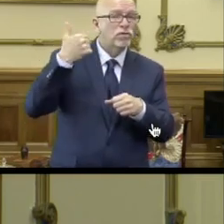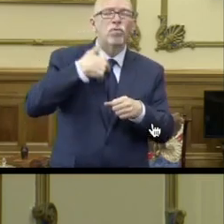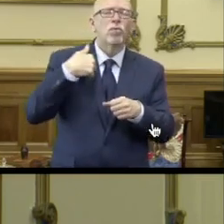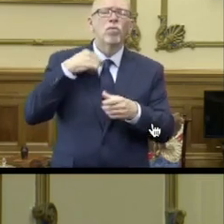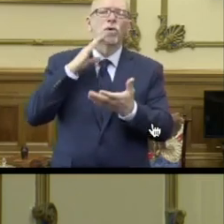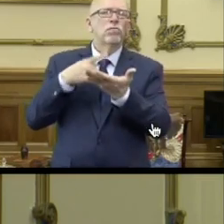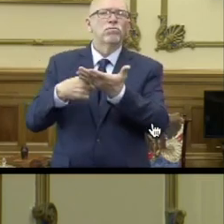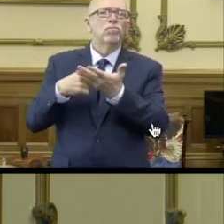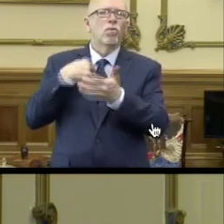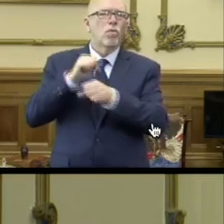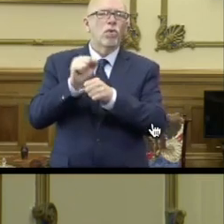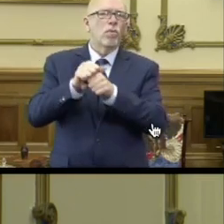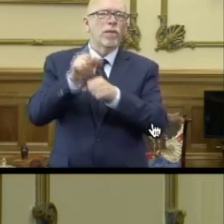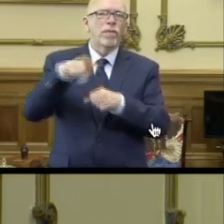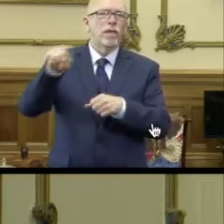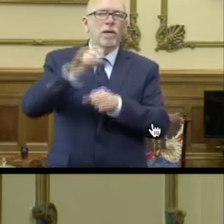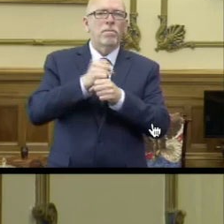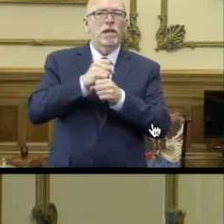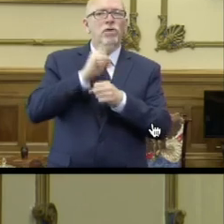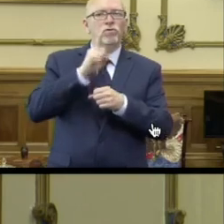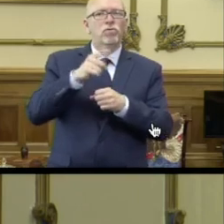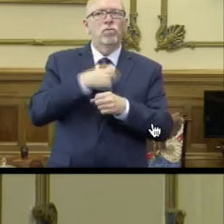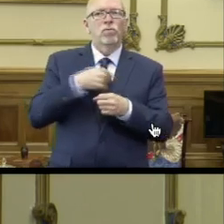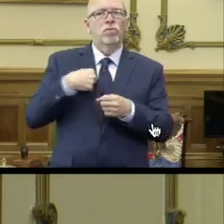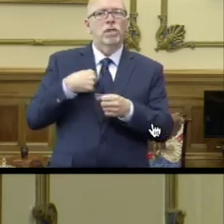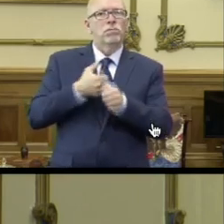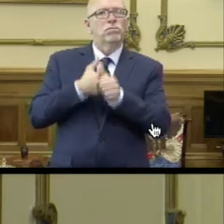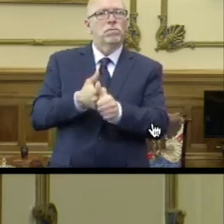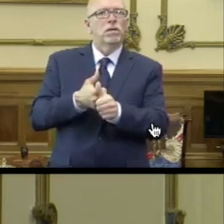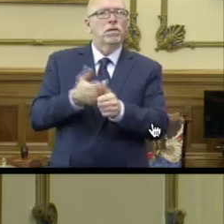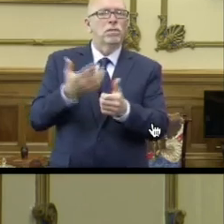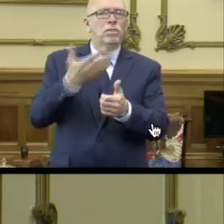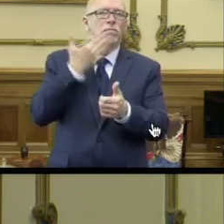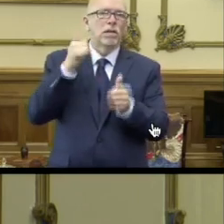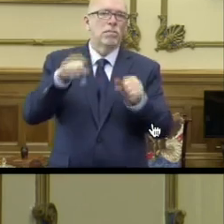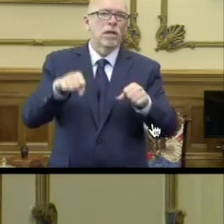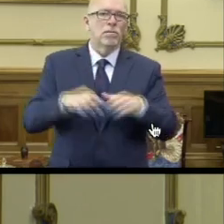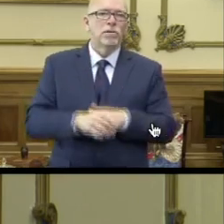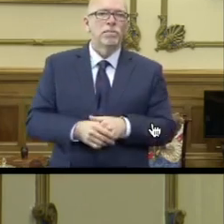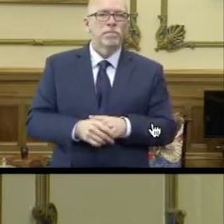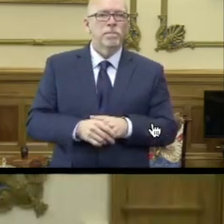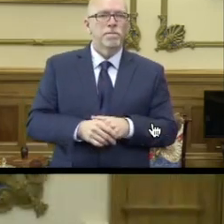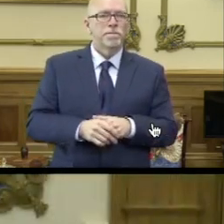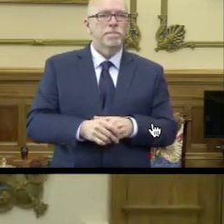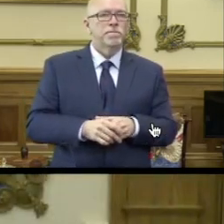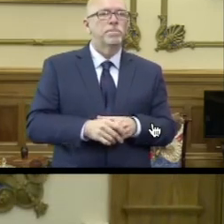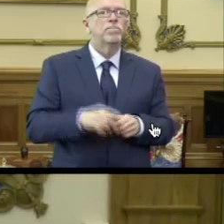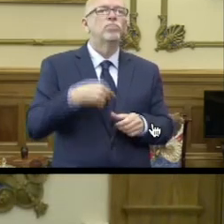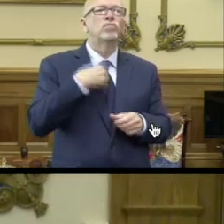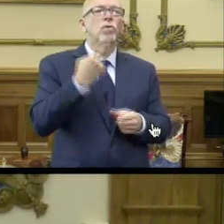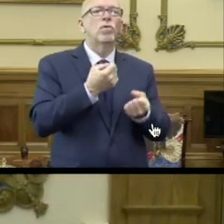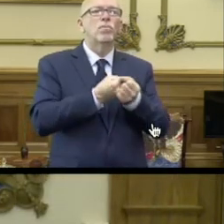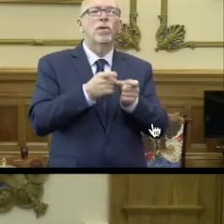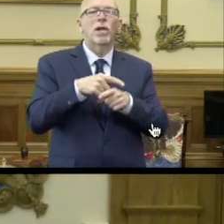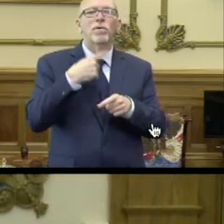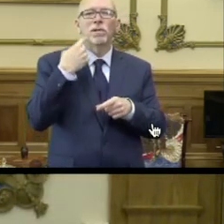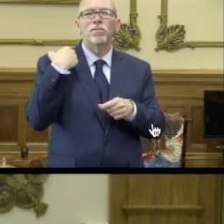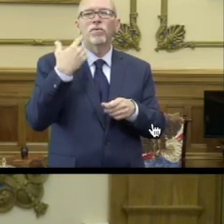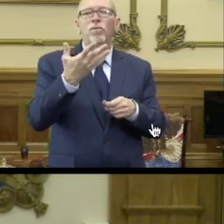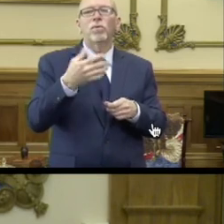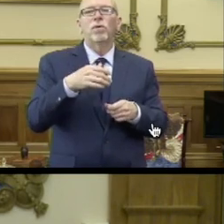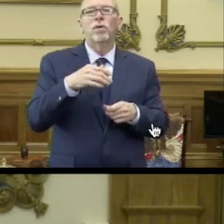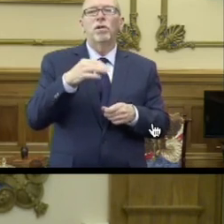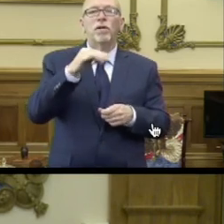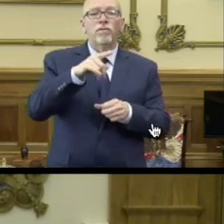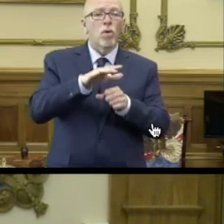that and work with them to make sure that we comply with this as best possible. And we'll always support, as we said before, if a